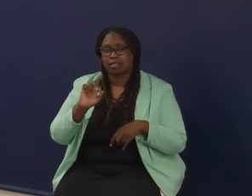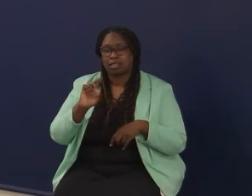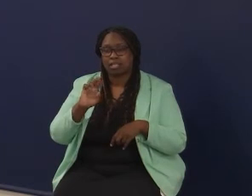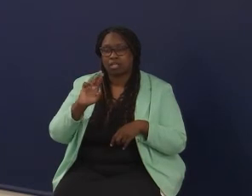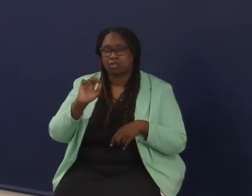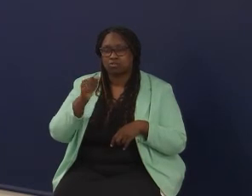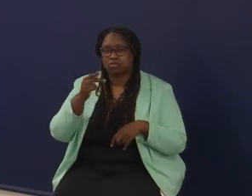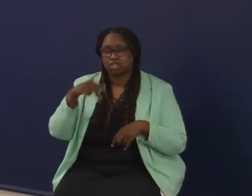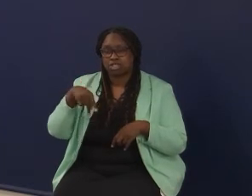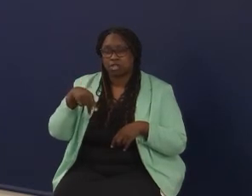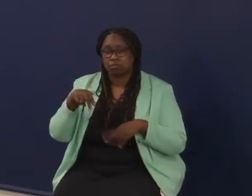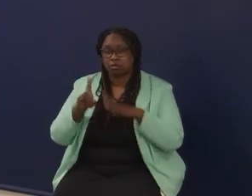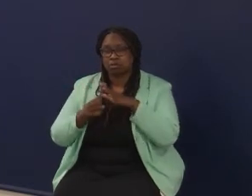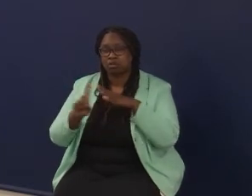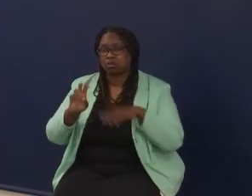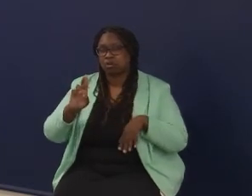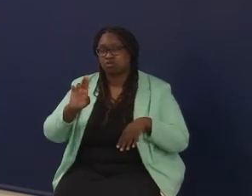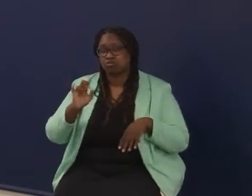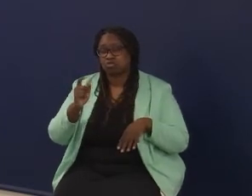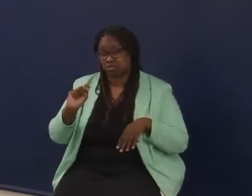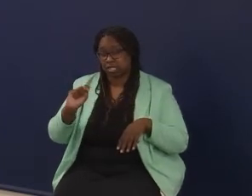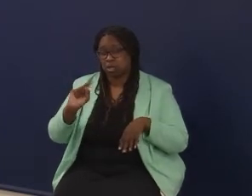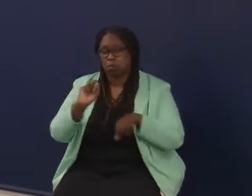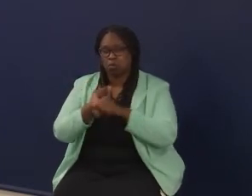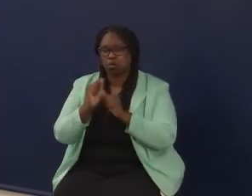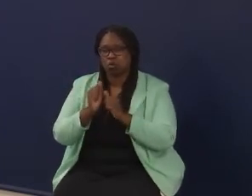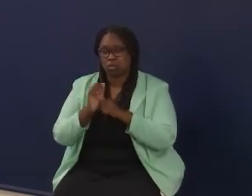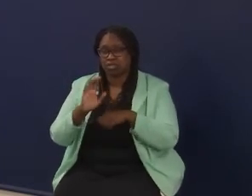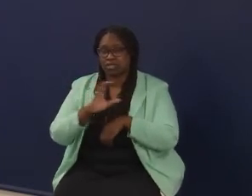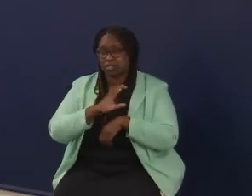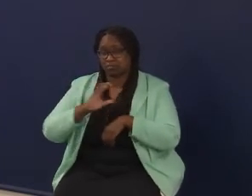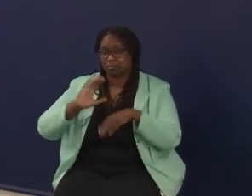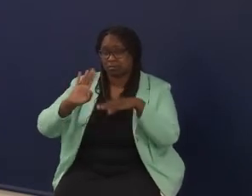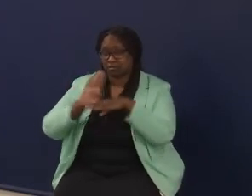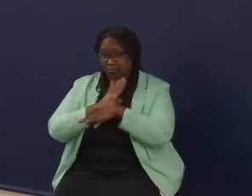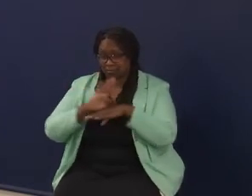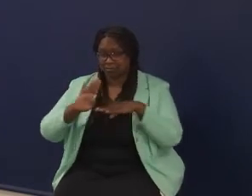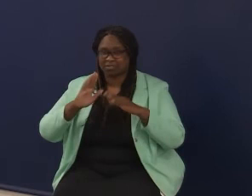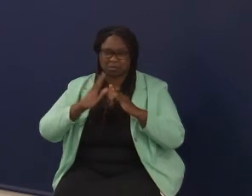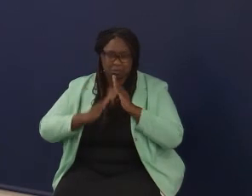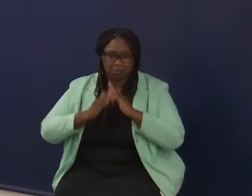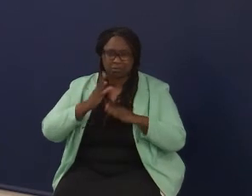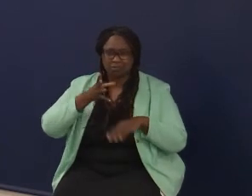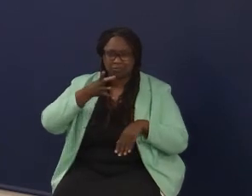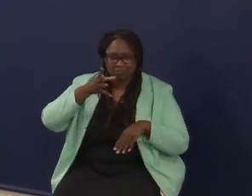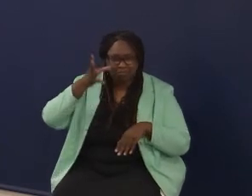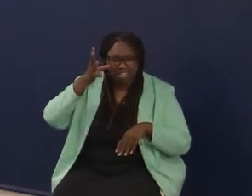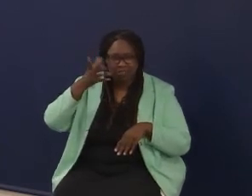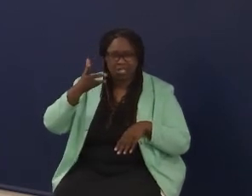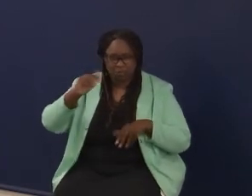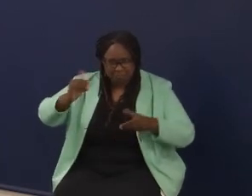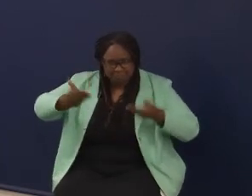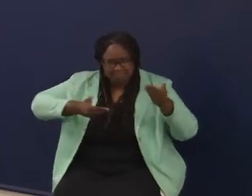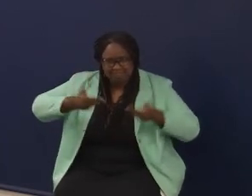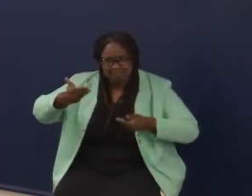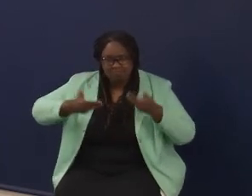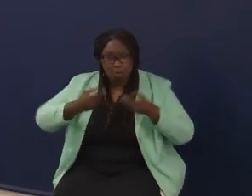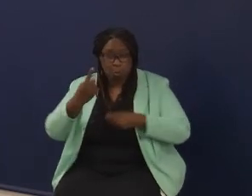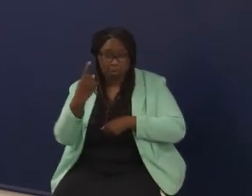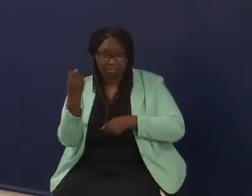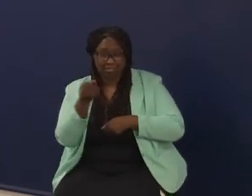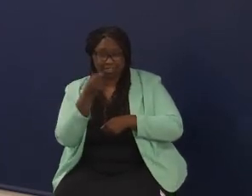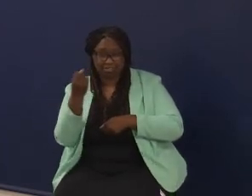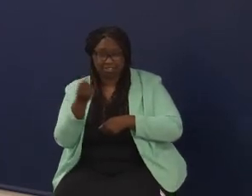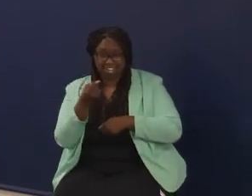And we worked with our local chamber of commerce, and we invited different business people and lots of community members, parents, lots of different people in on a Saturday, and all of our